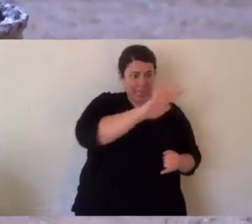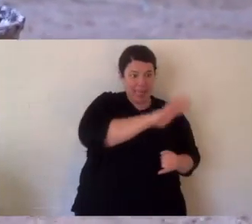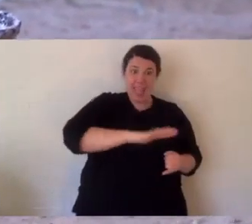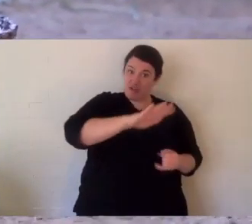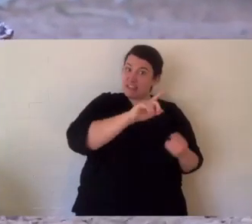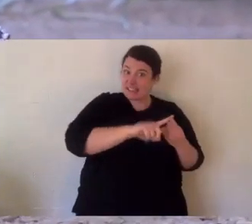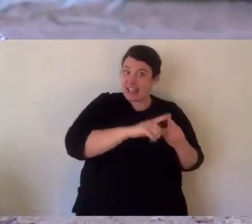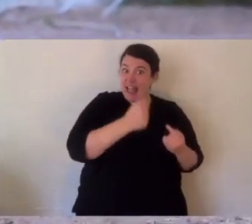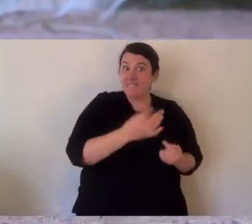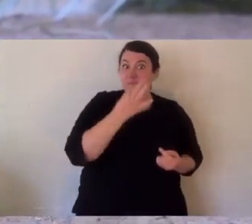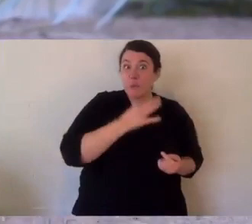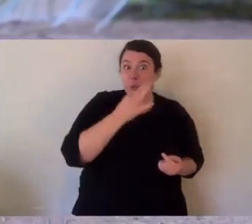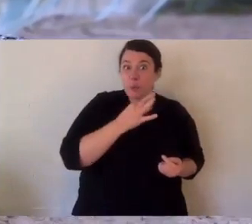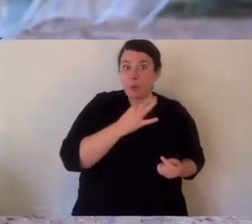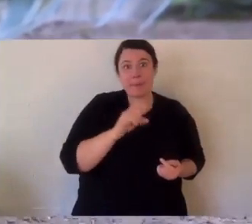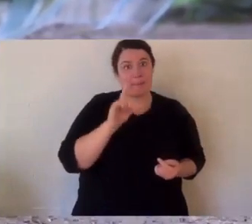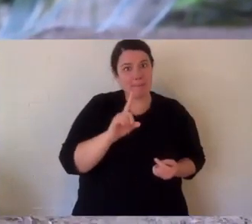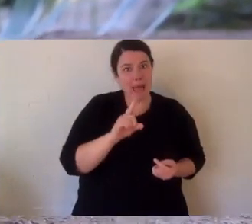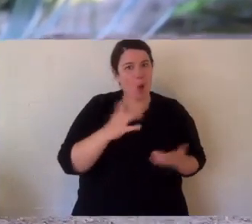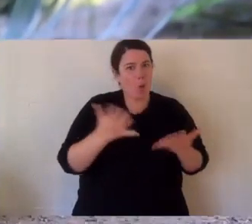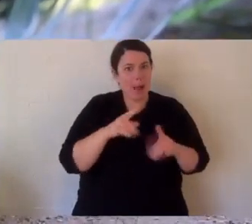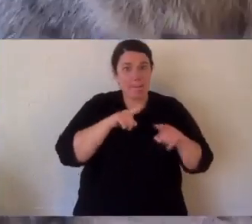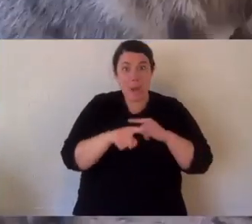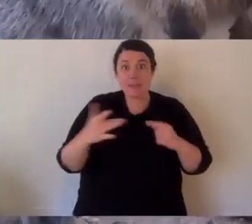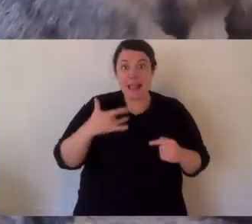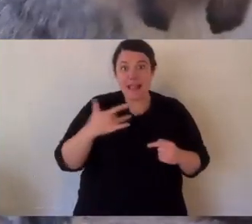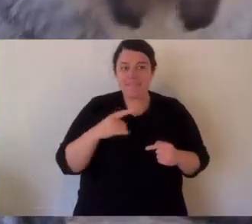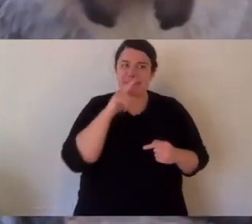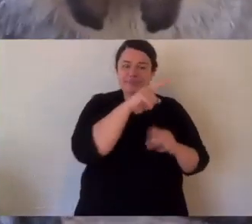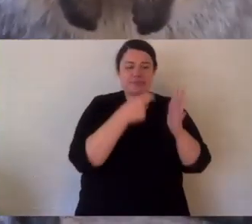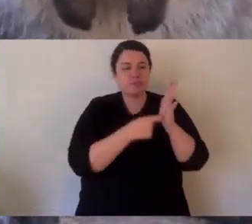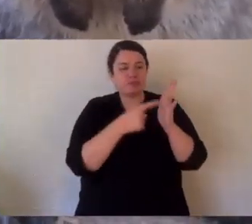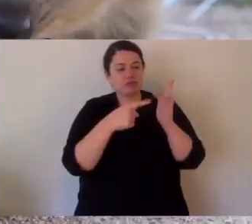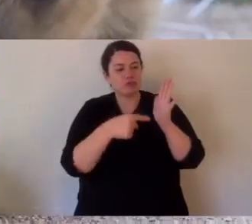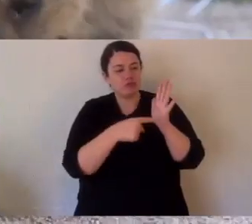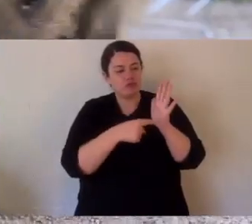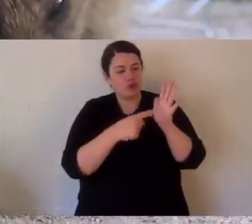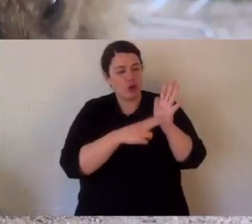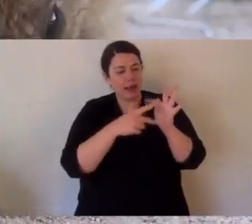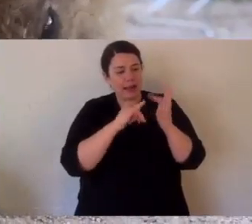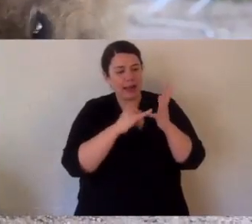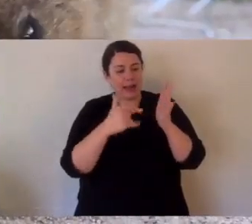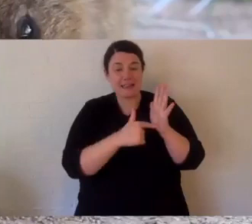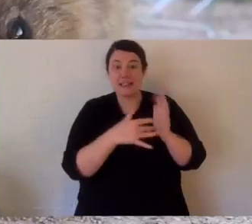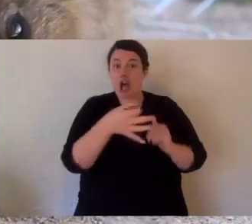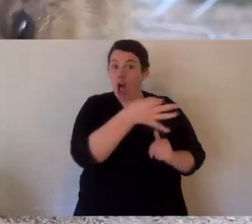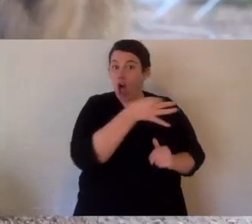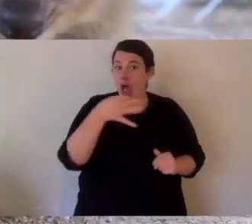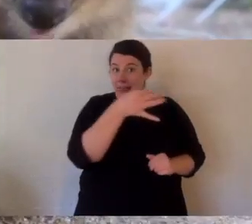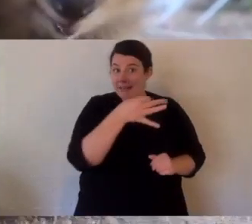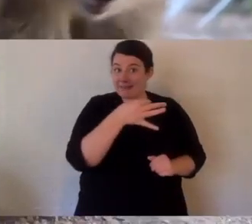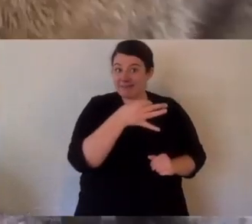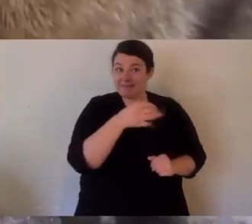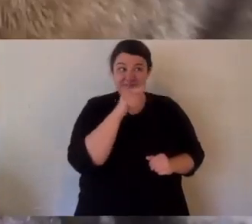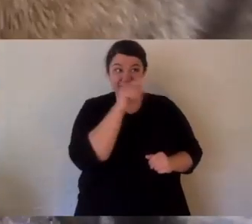Australian mainland, down in the south-western corner of Western Australia, and there's still a few there, but their safe haven is